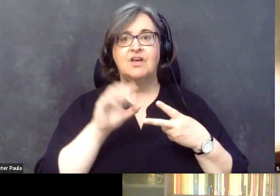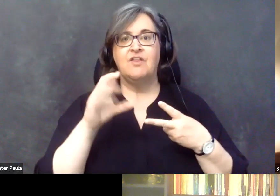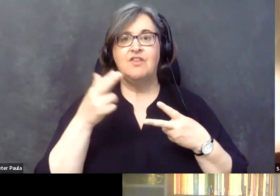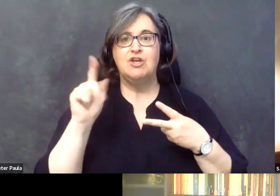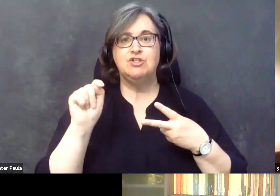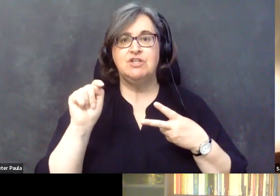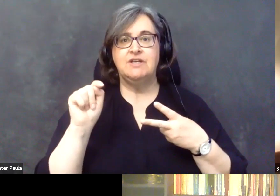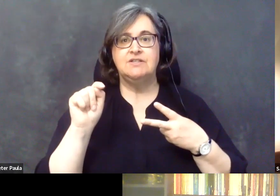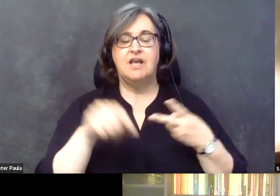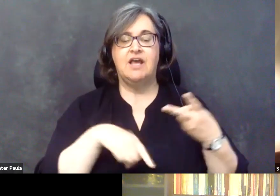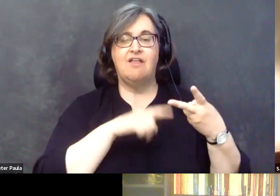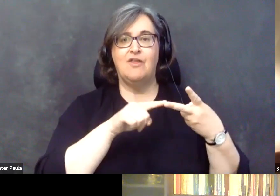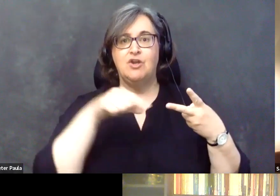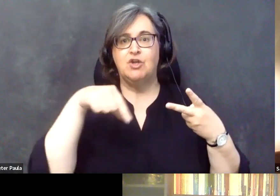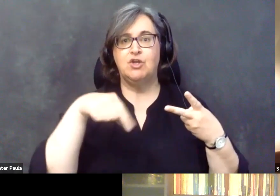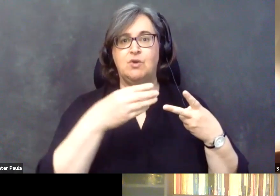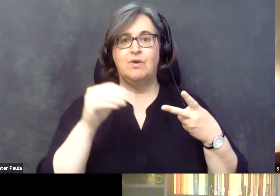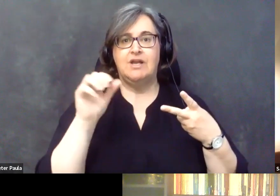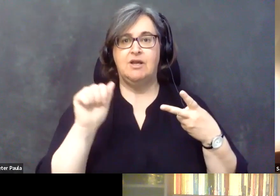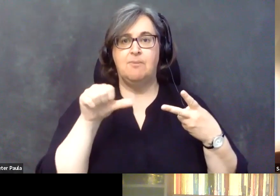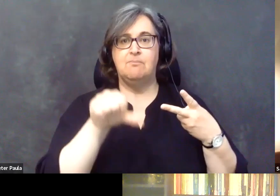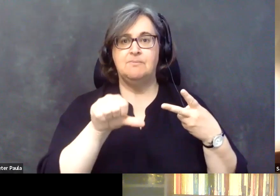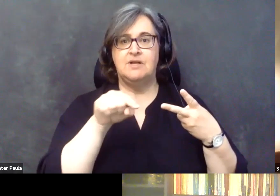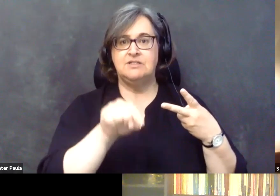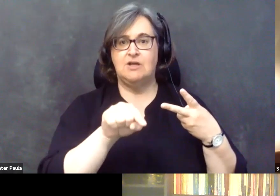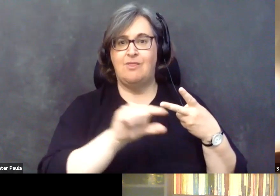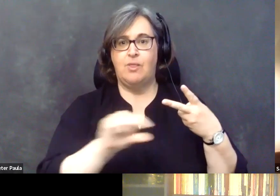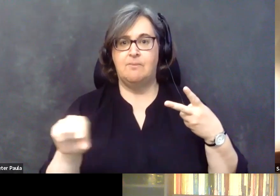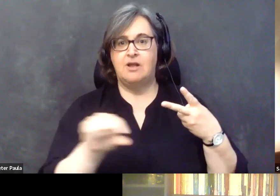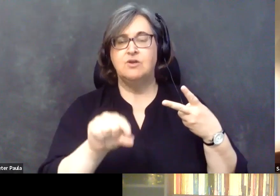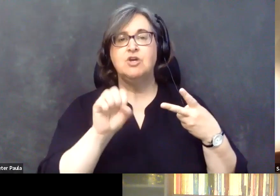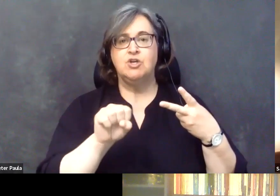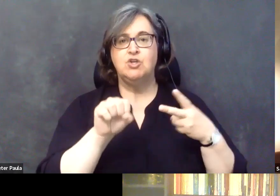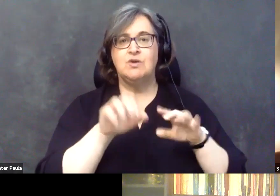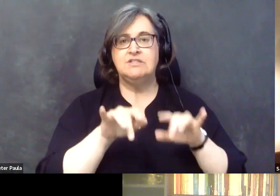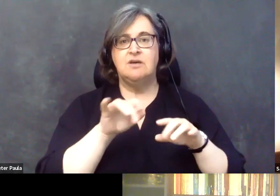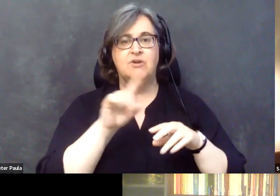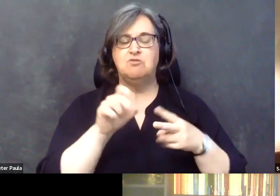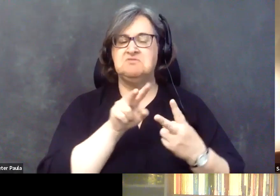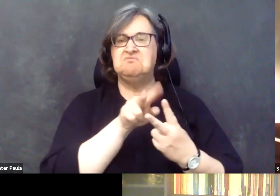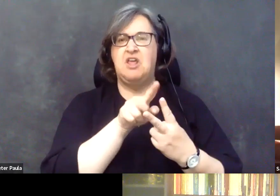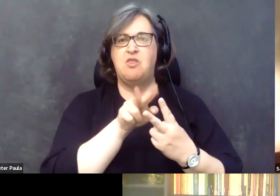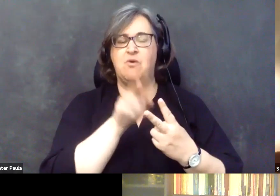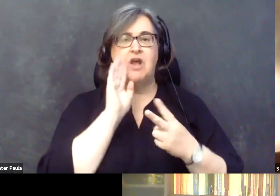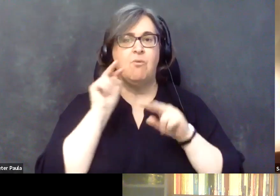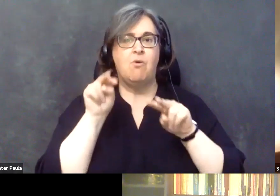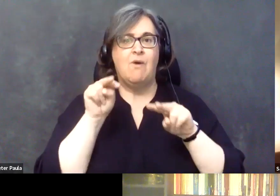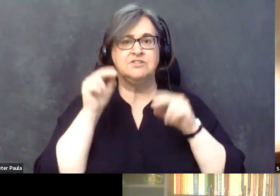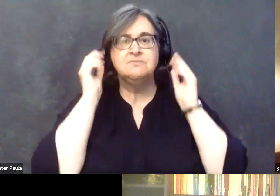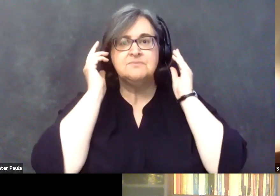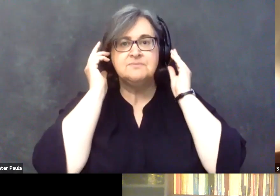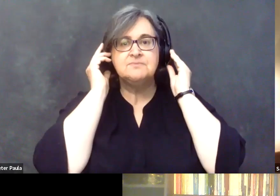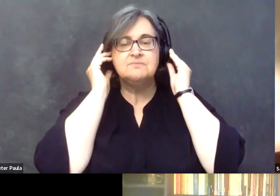And there's also a Q&A button there that you can put a question in. Either one. I'll be monitoring those as we go.